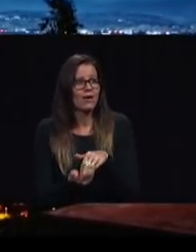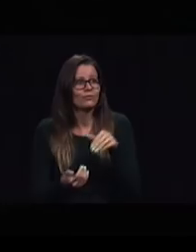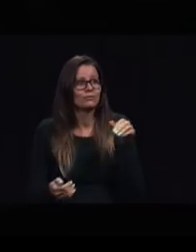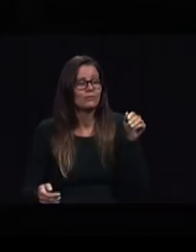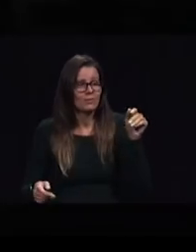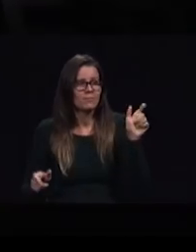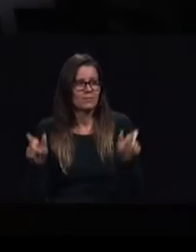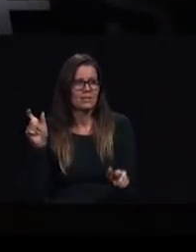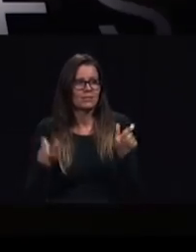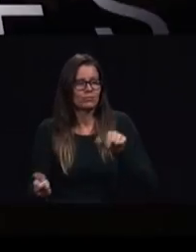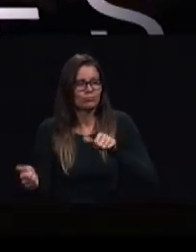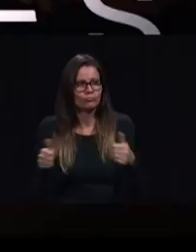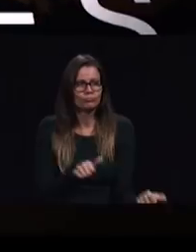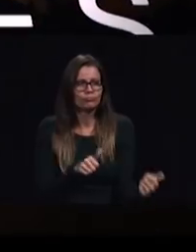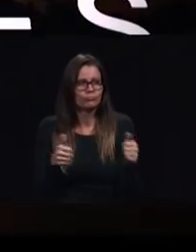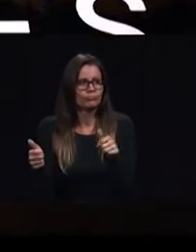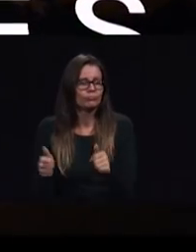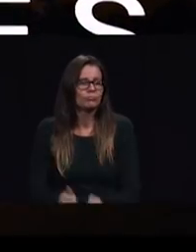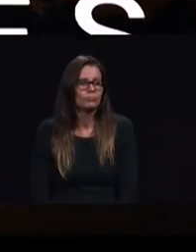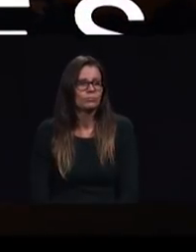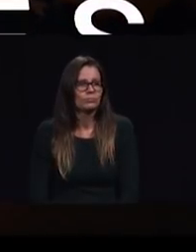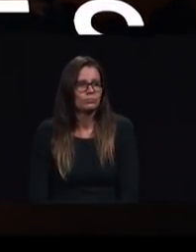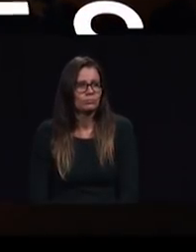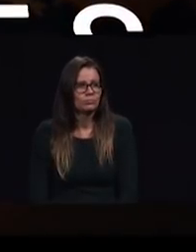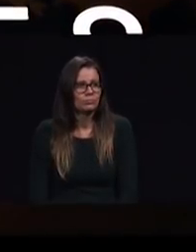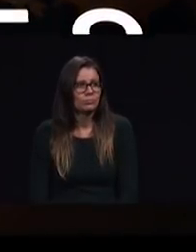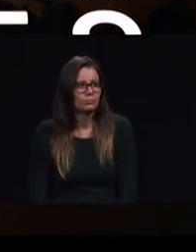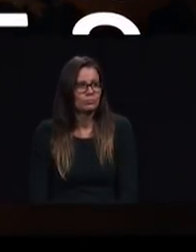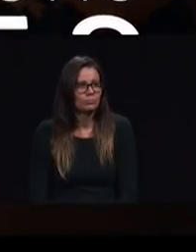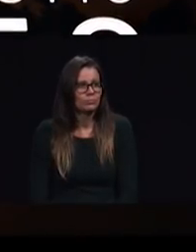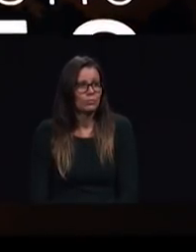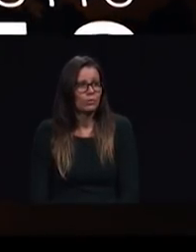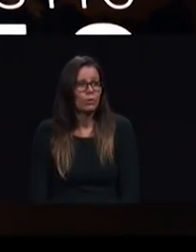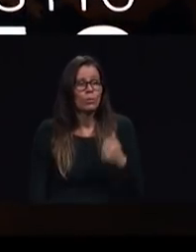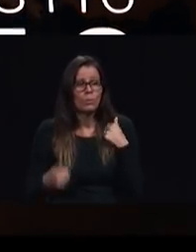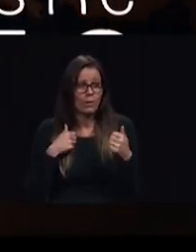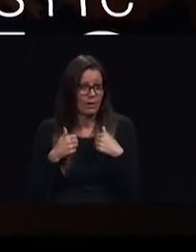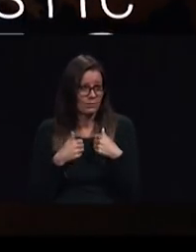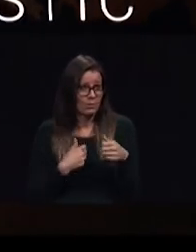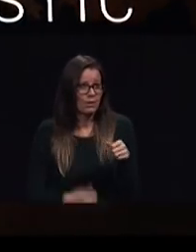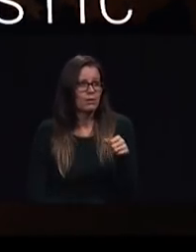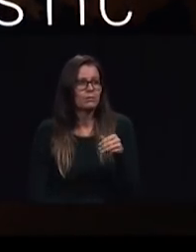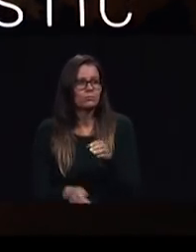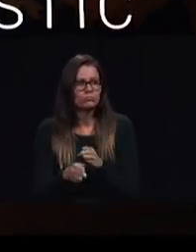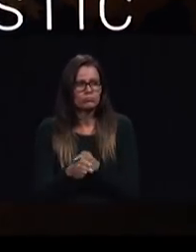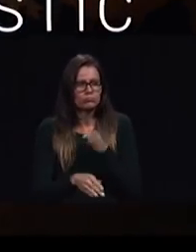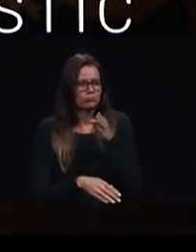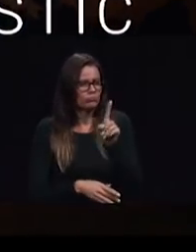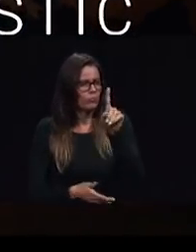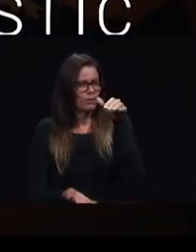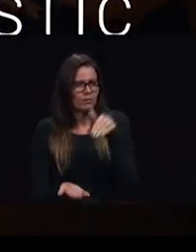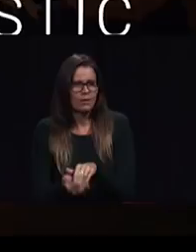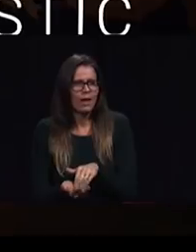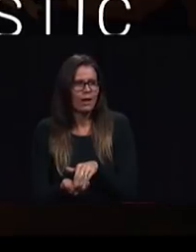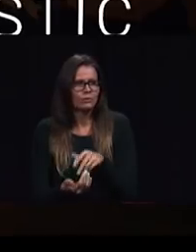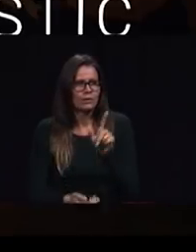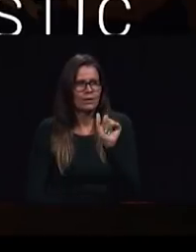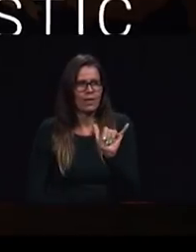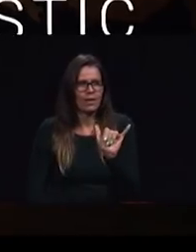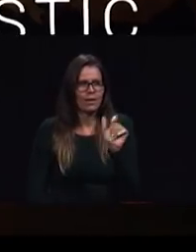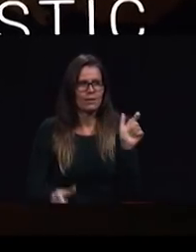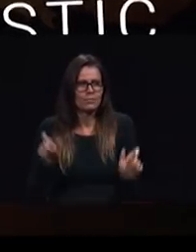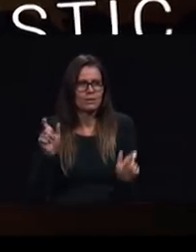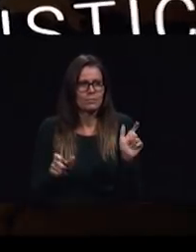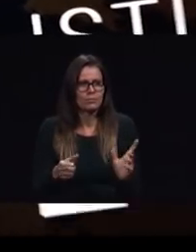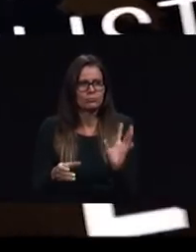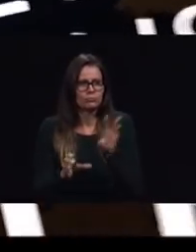how did this happen it happened because thousands of lay people were involved in all kinds of outreach from